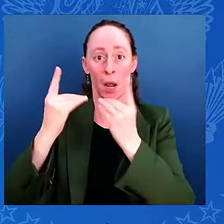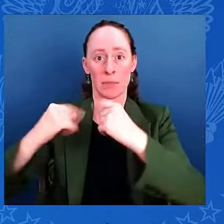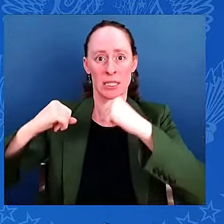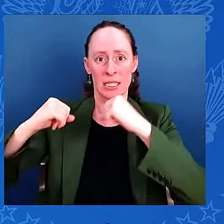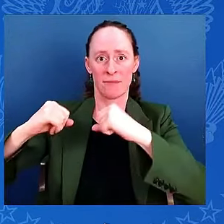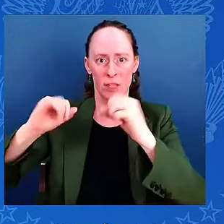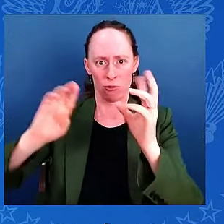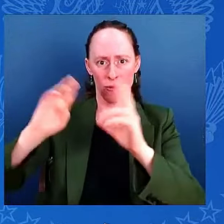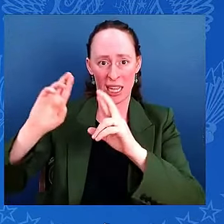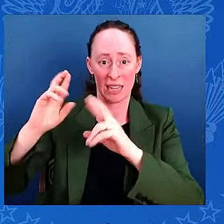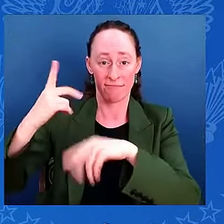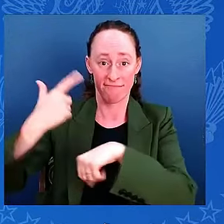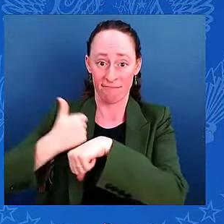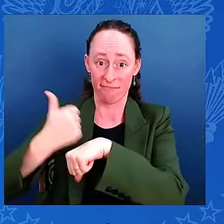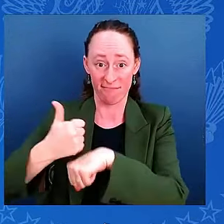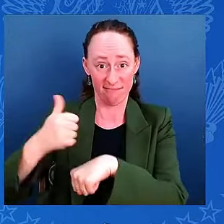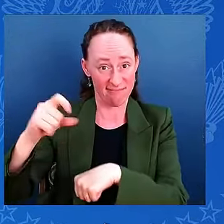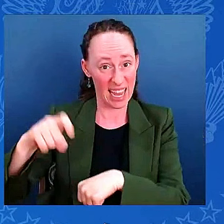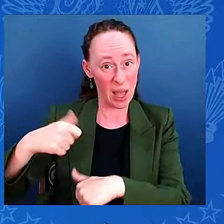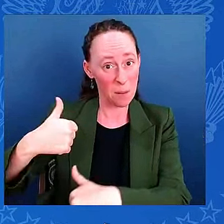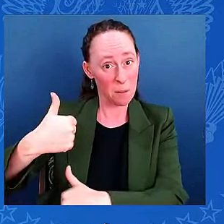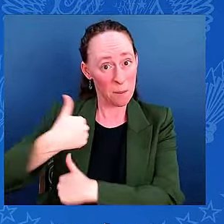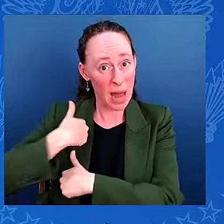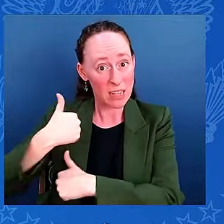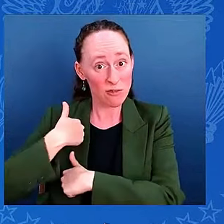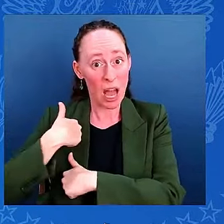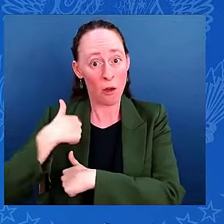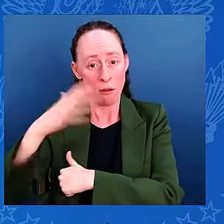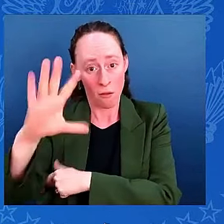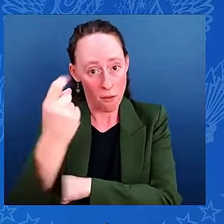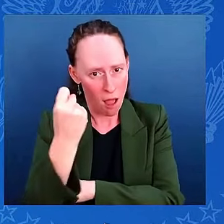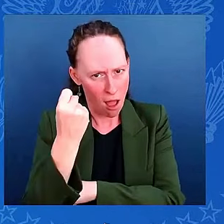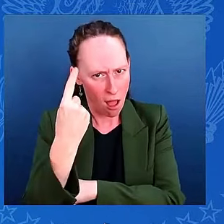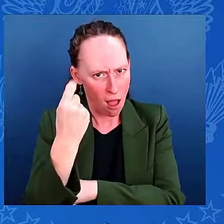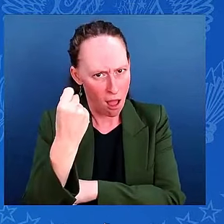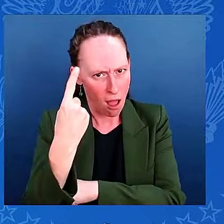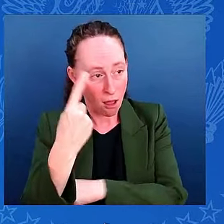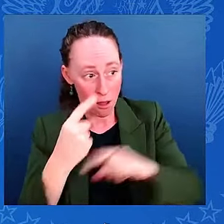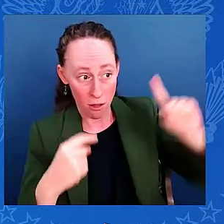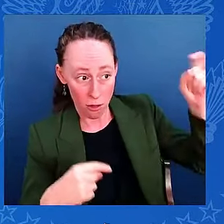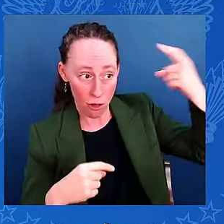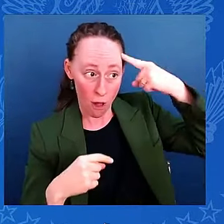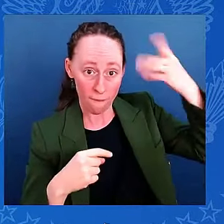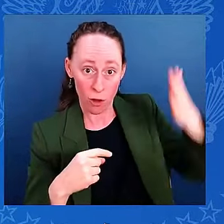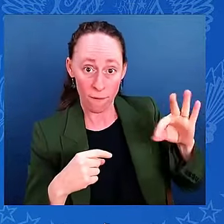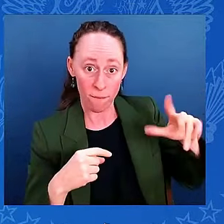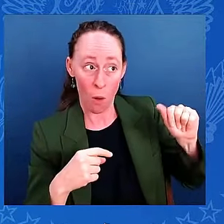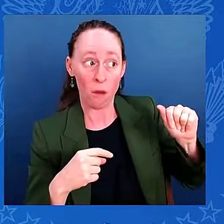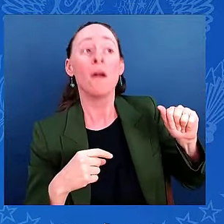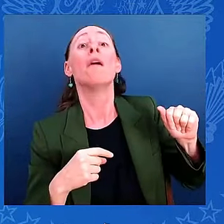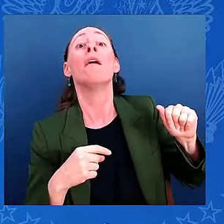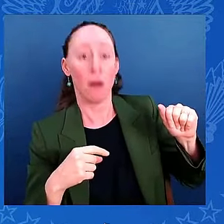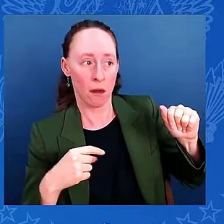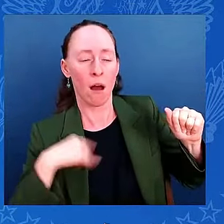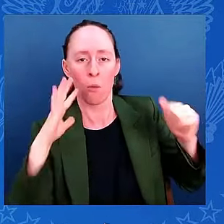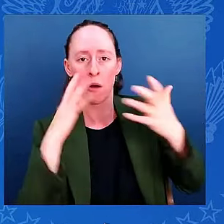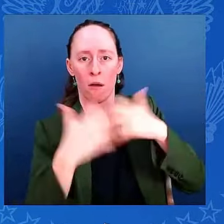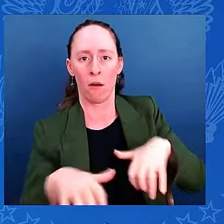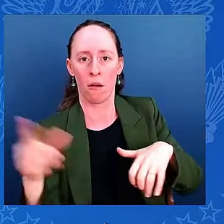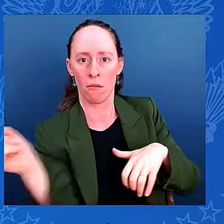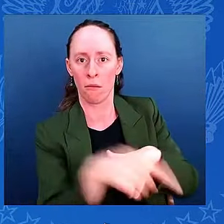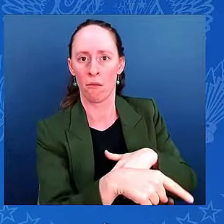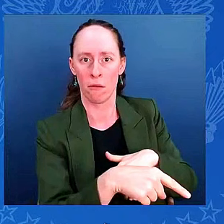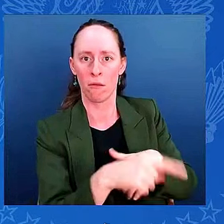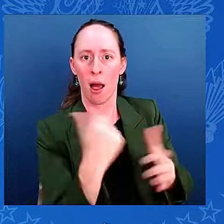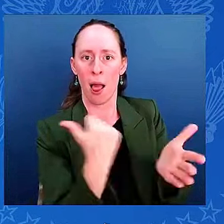just like we did in North Carolina. I have surged over 1,000 U.S. Coast Guard personnel to perform search and rescue